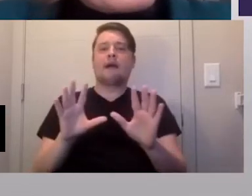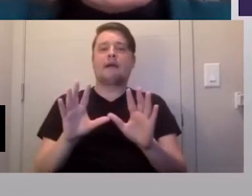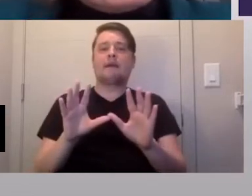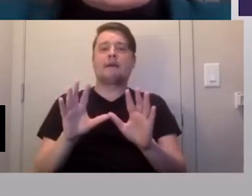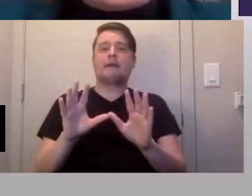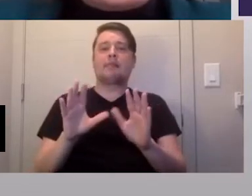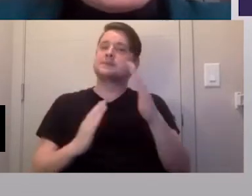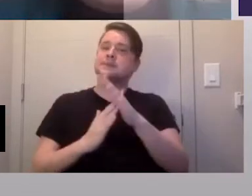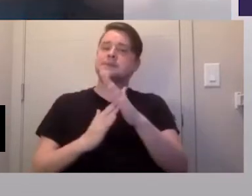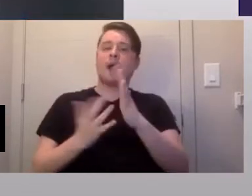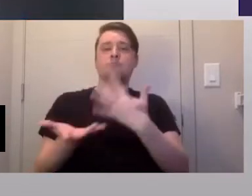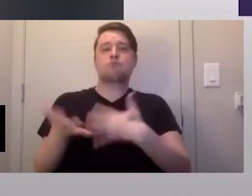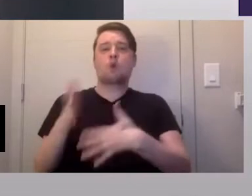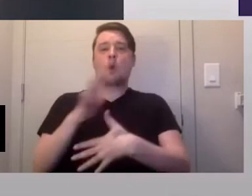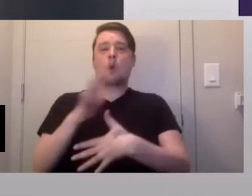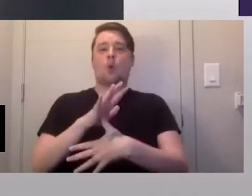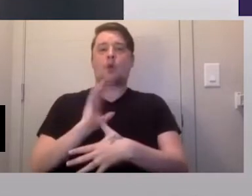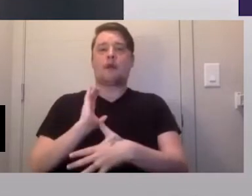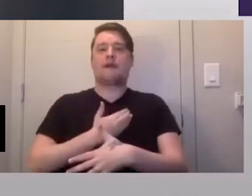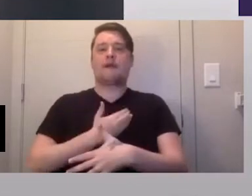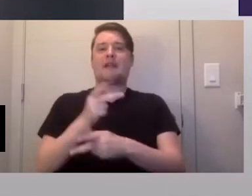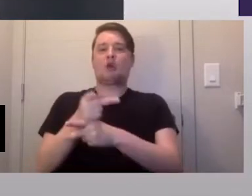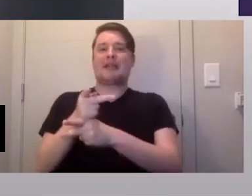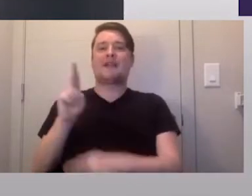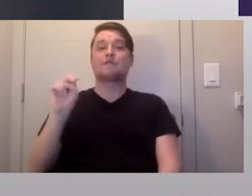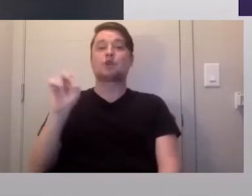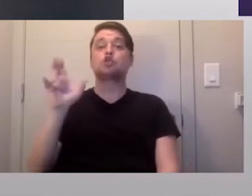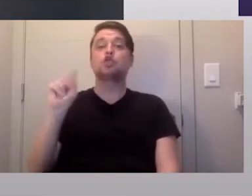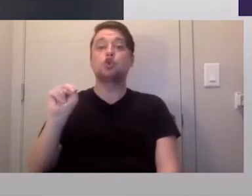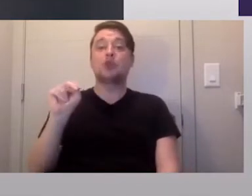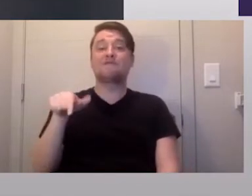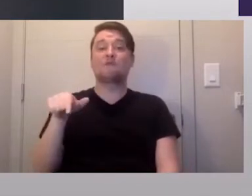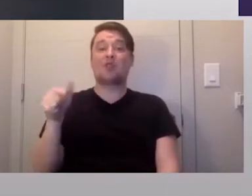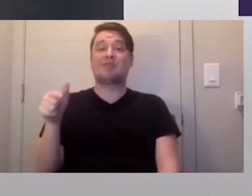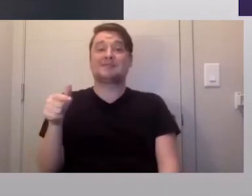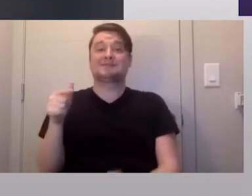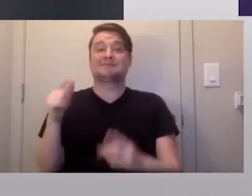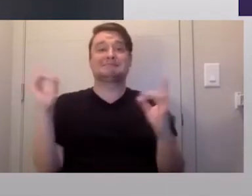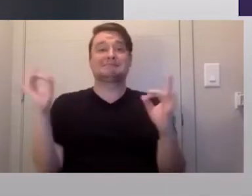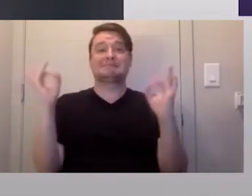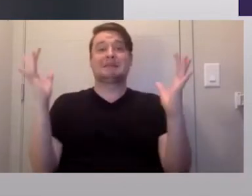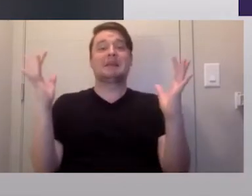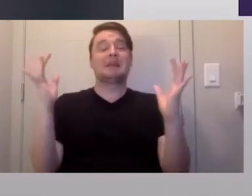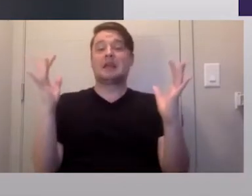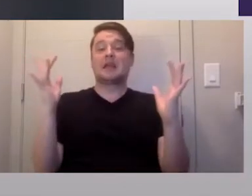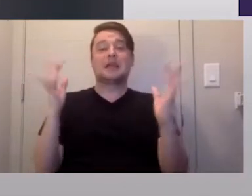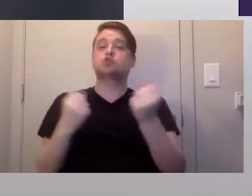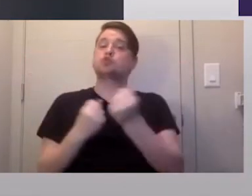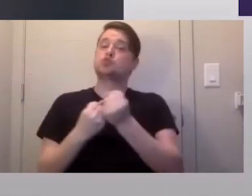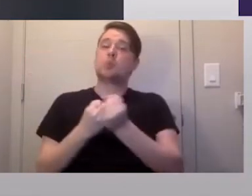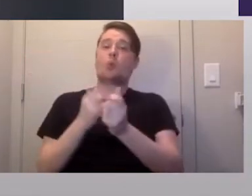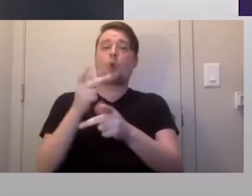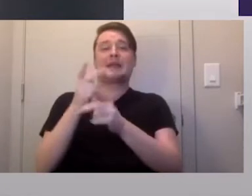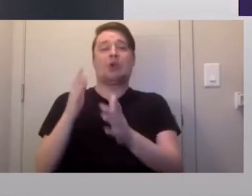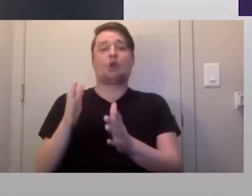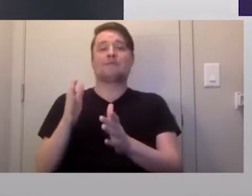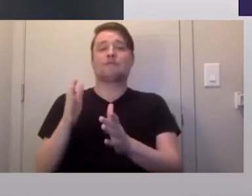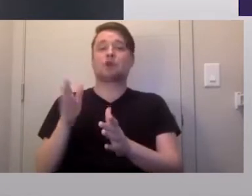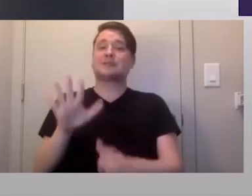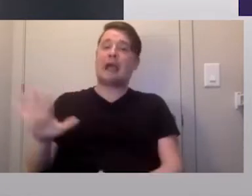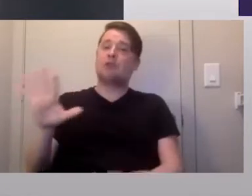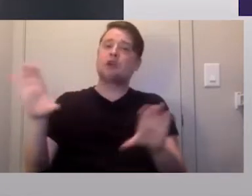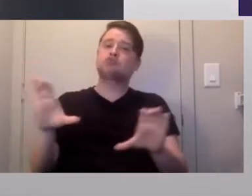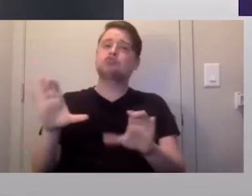top priority of our Caregivers Union during this crisis is to support the caregivers out there doing the